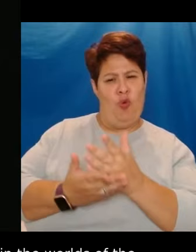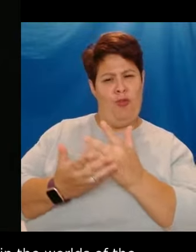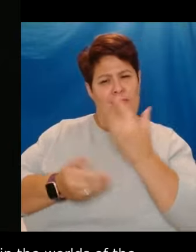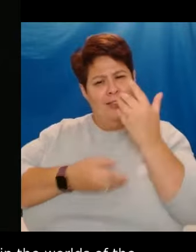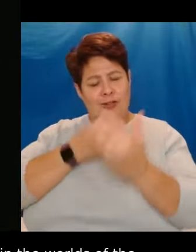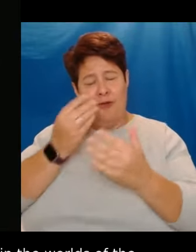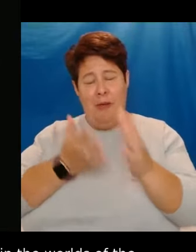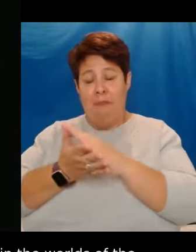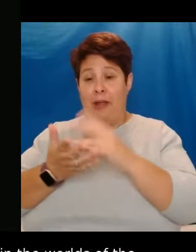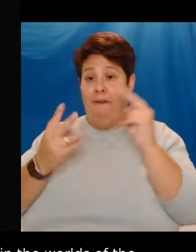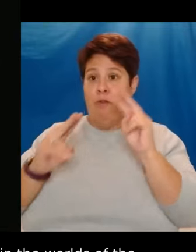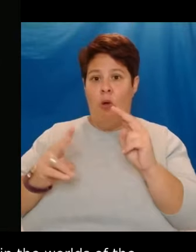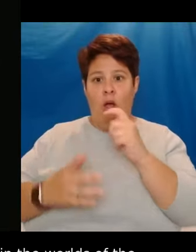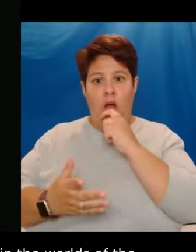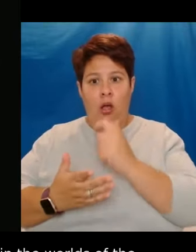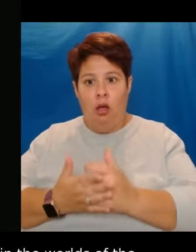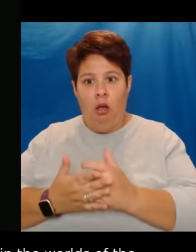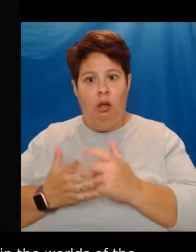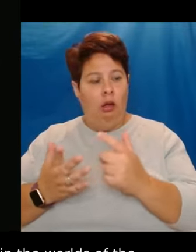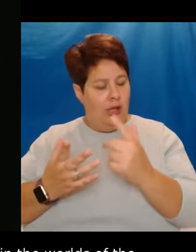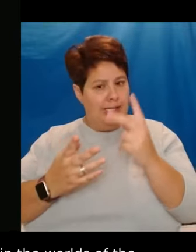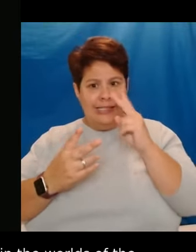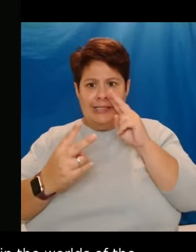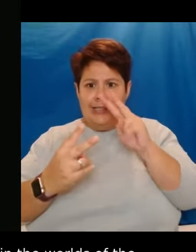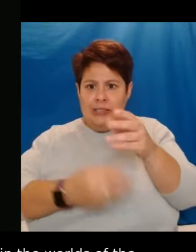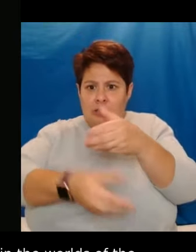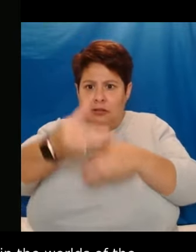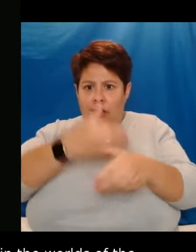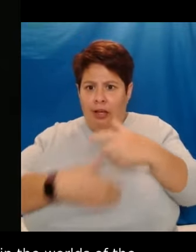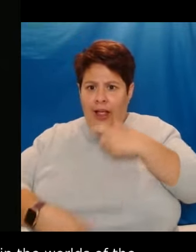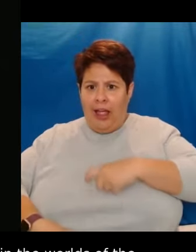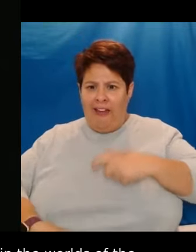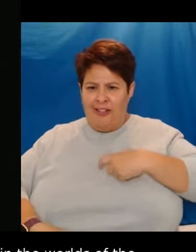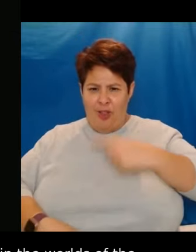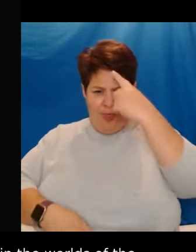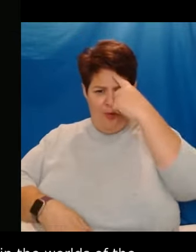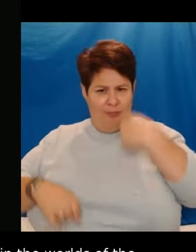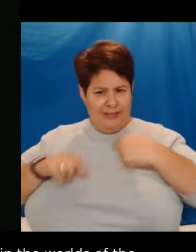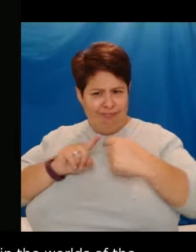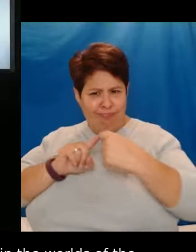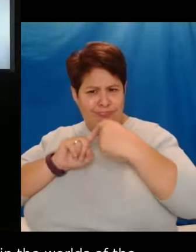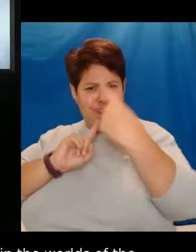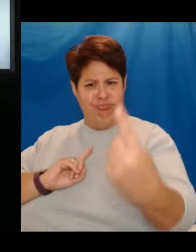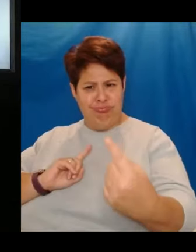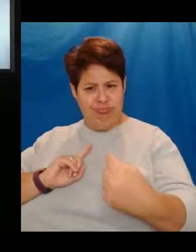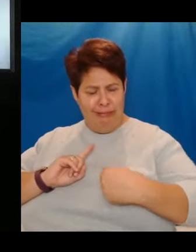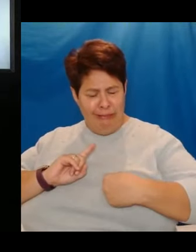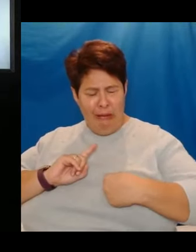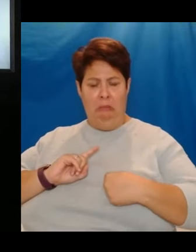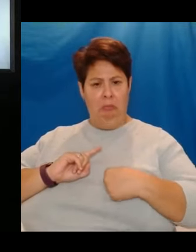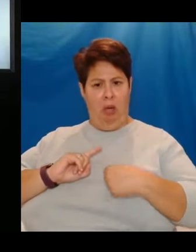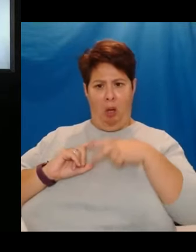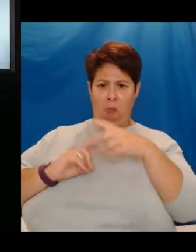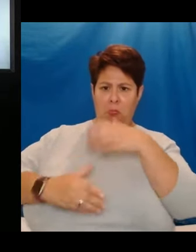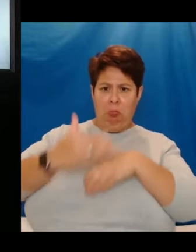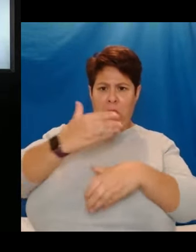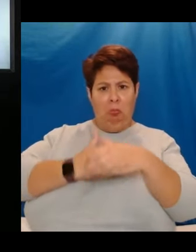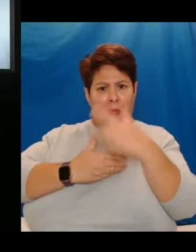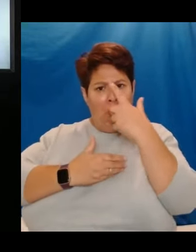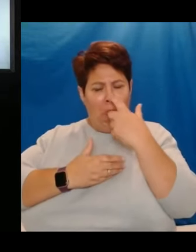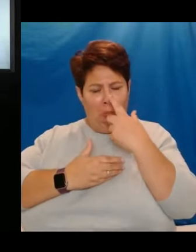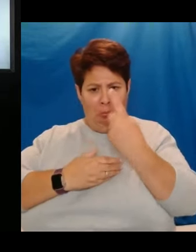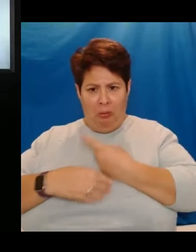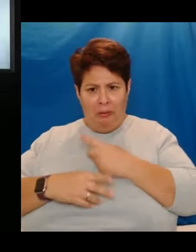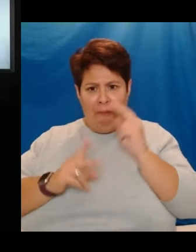viewer, into seeing themselves in a character with whom they believe themselves have nothing in common. However, for today's